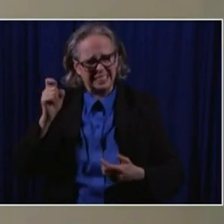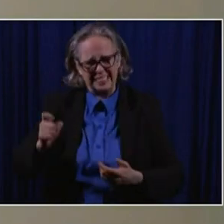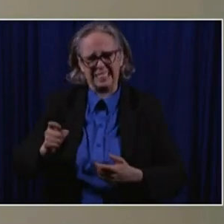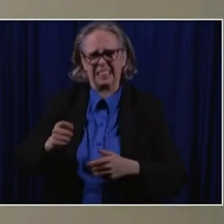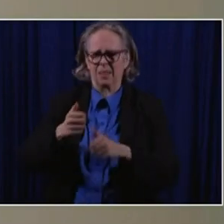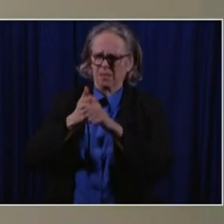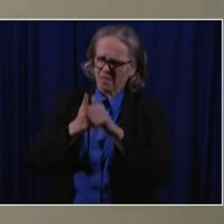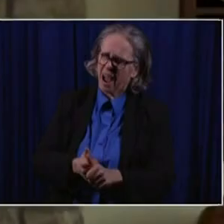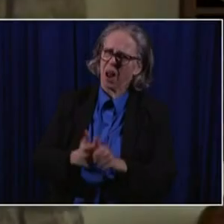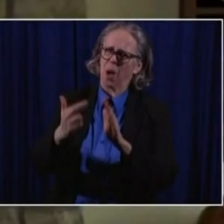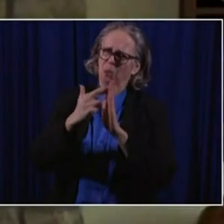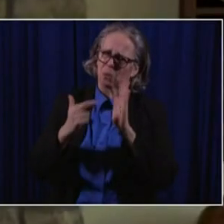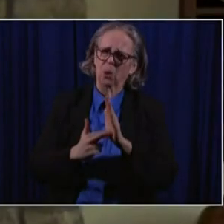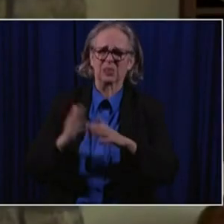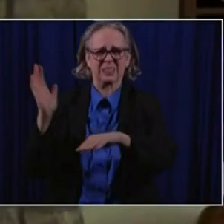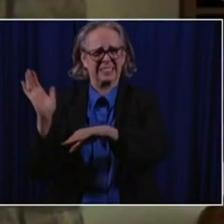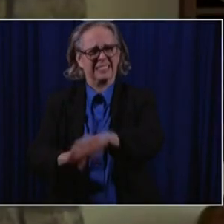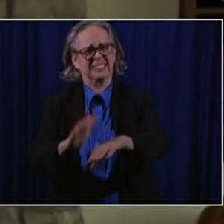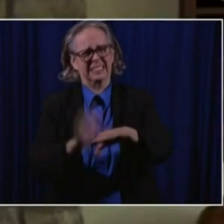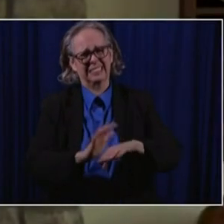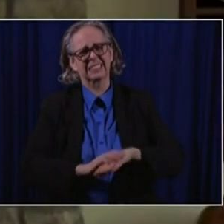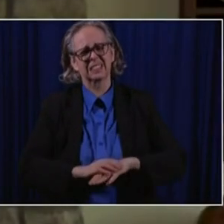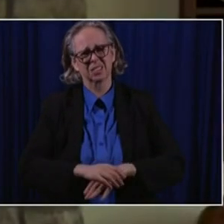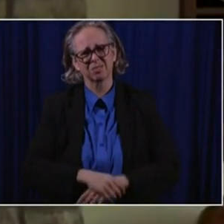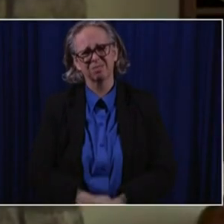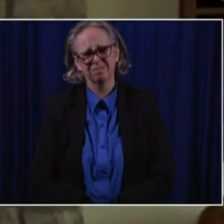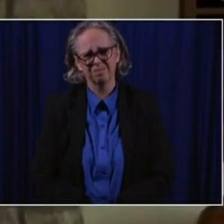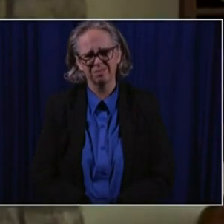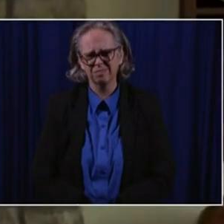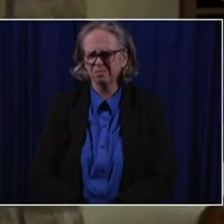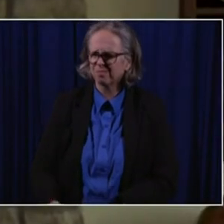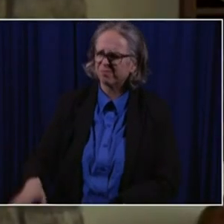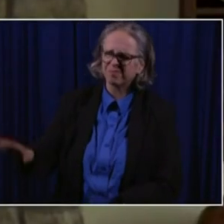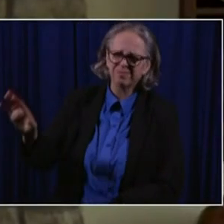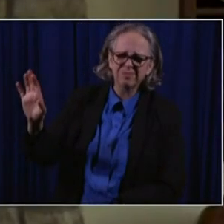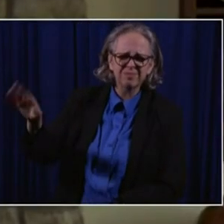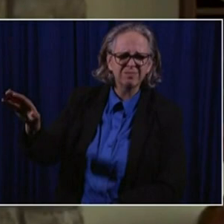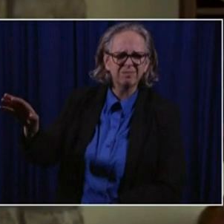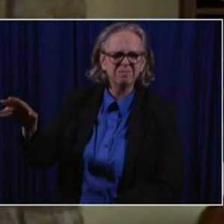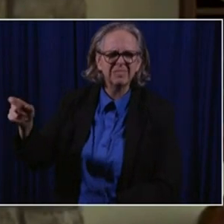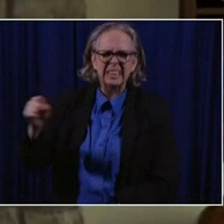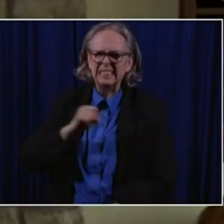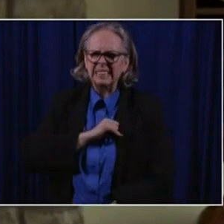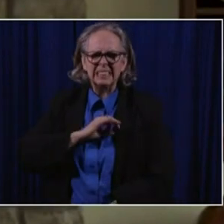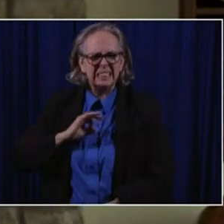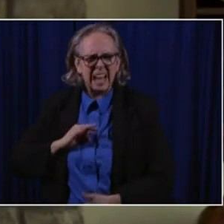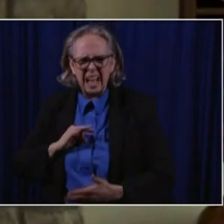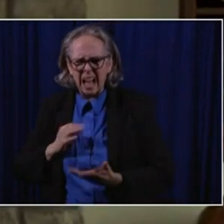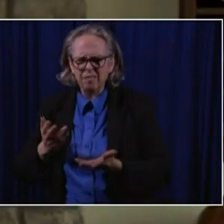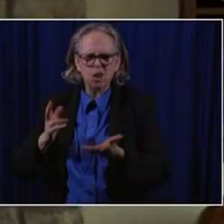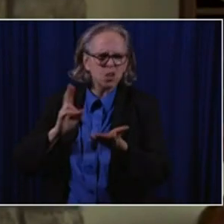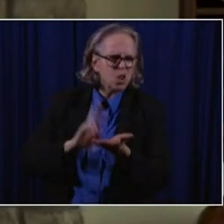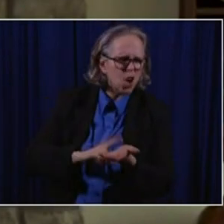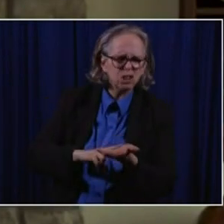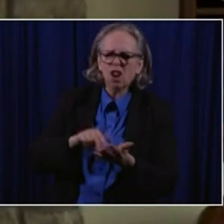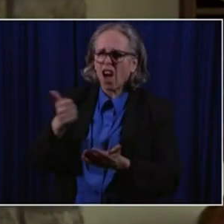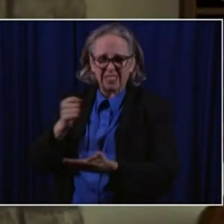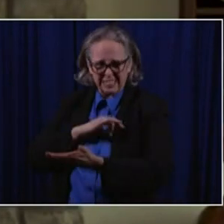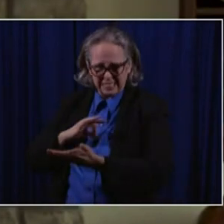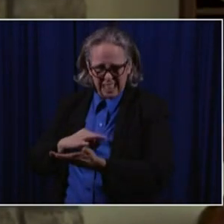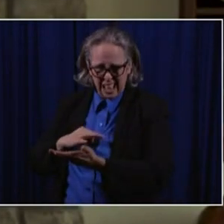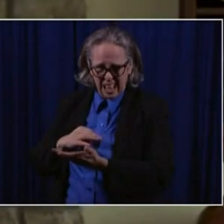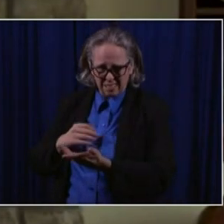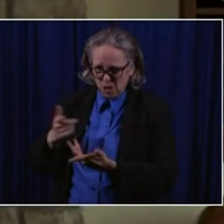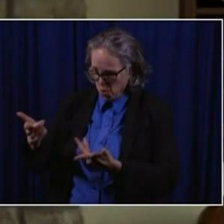And you touched on a little bit, but the situation with personnel, hospital personnel, nurses, others, how is, how are you doing